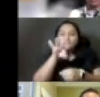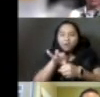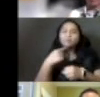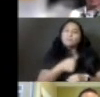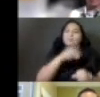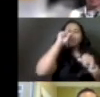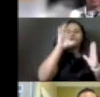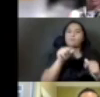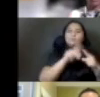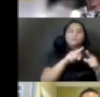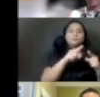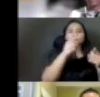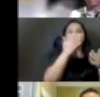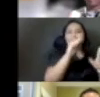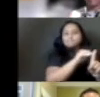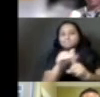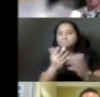Thank you, Juan. Oyama?